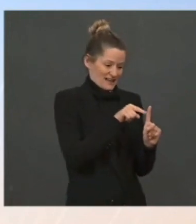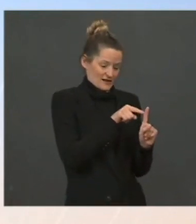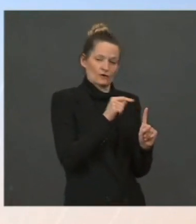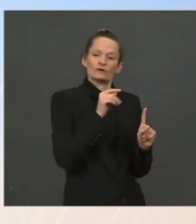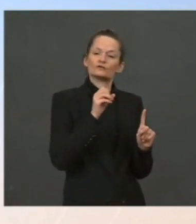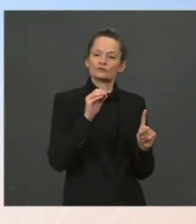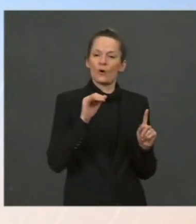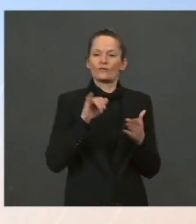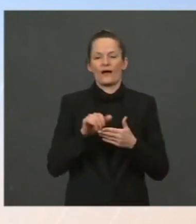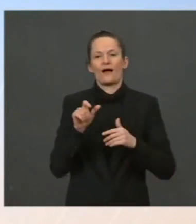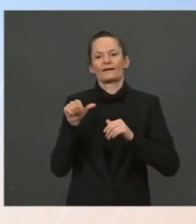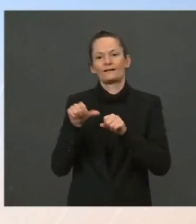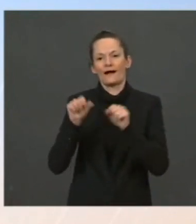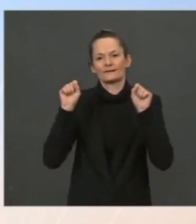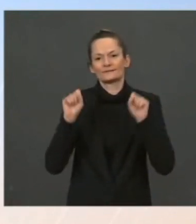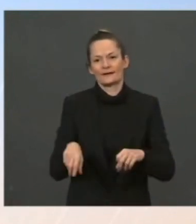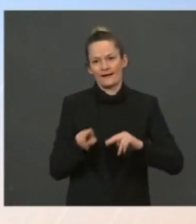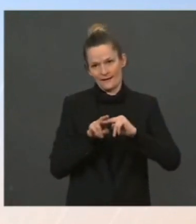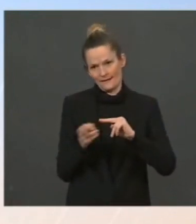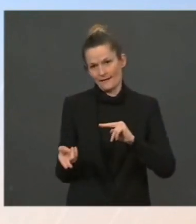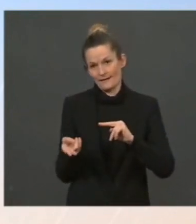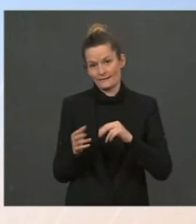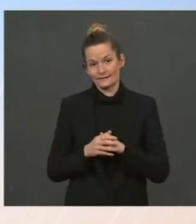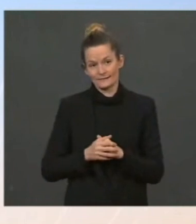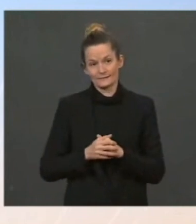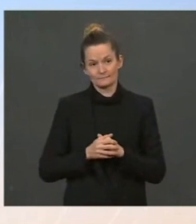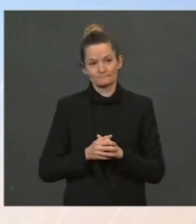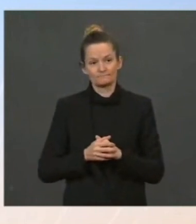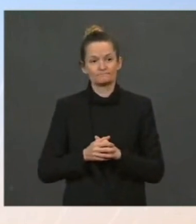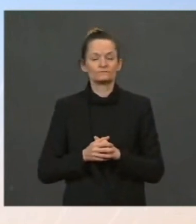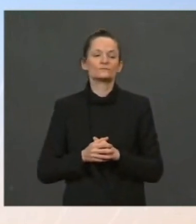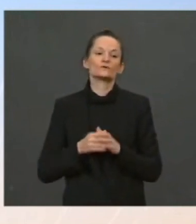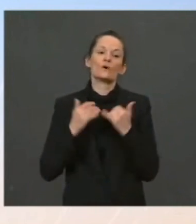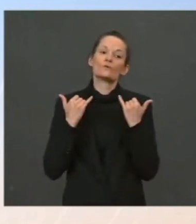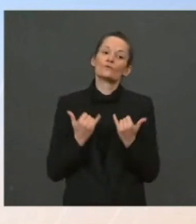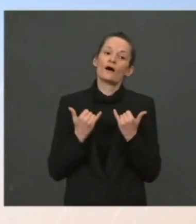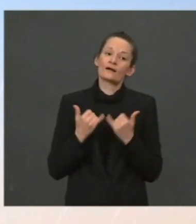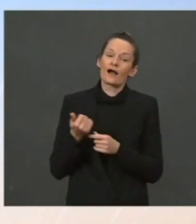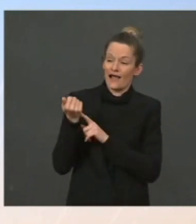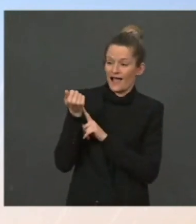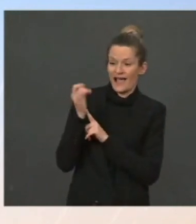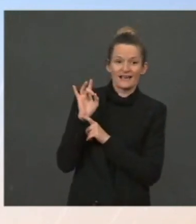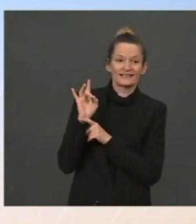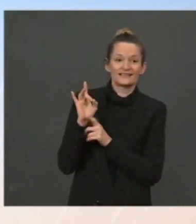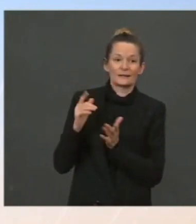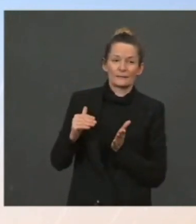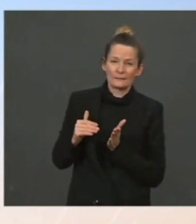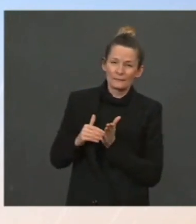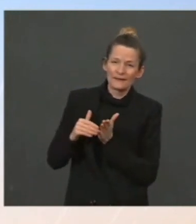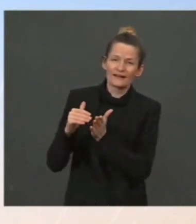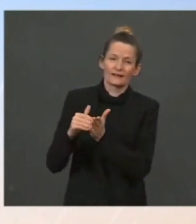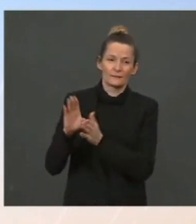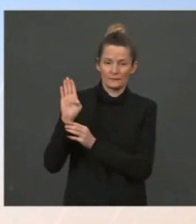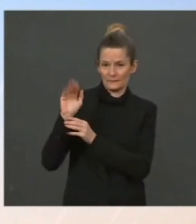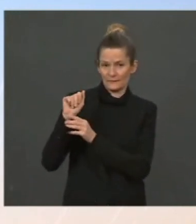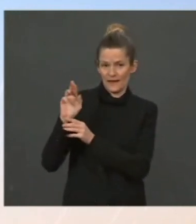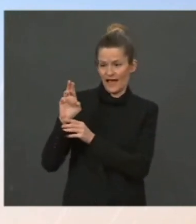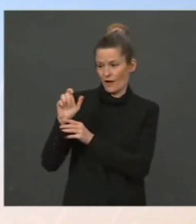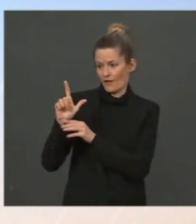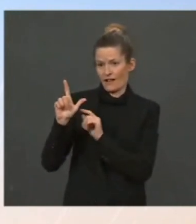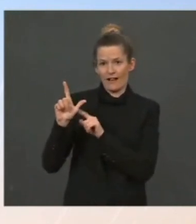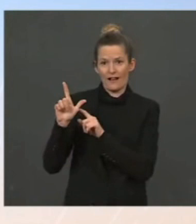18 million barrels of oil from the congressionally mandated sales that